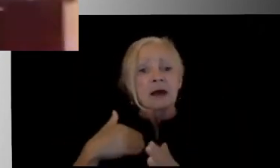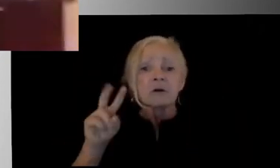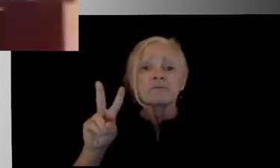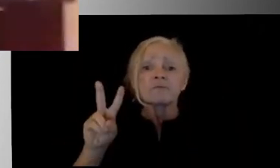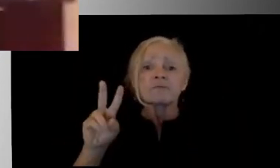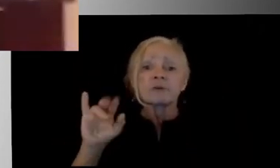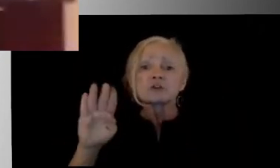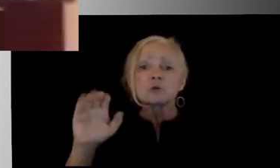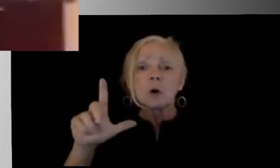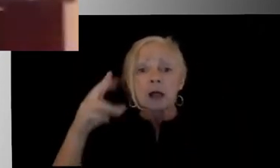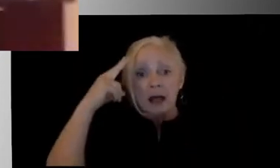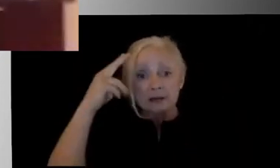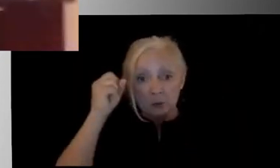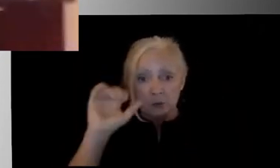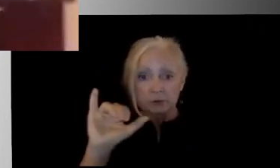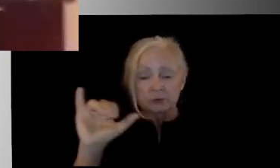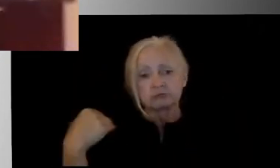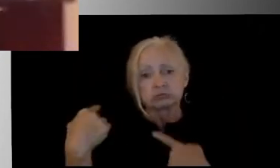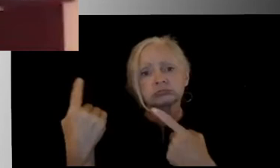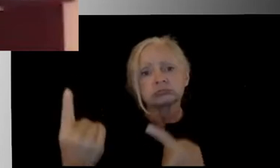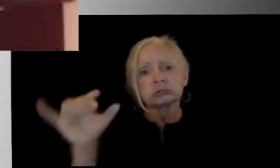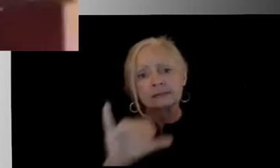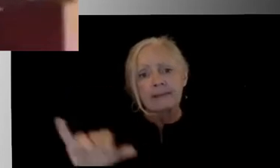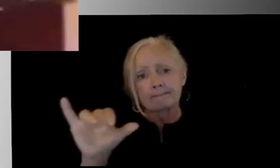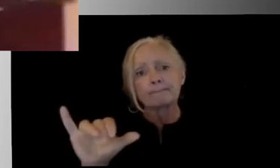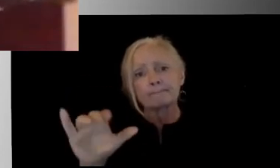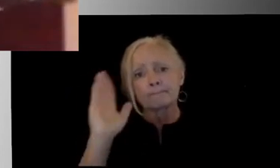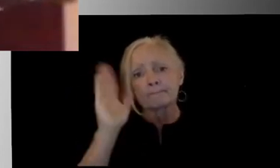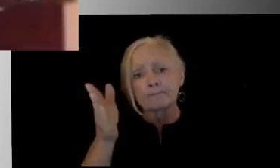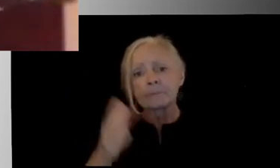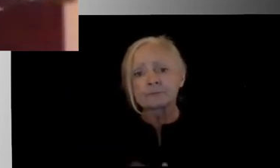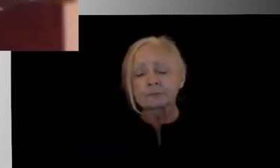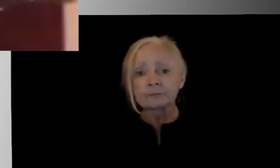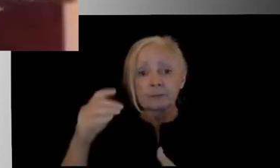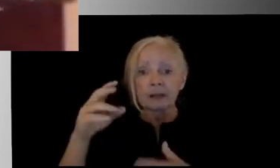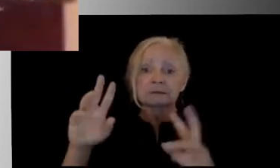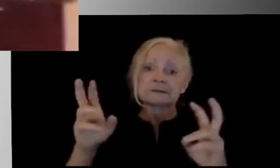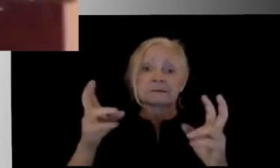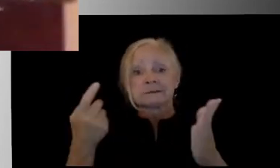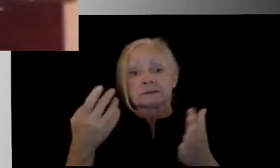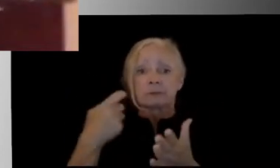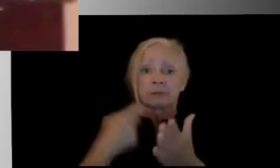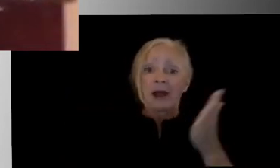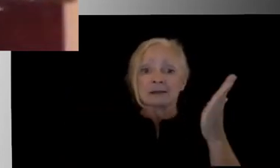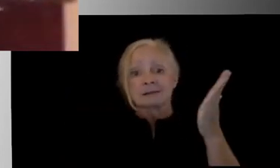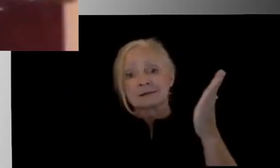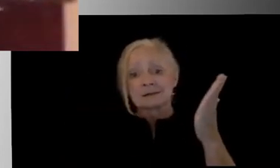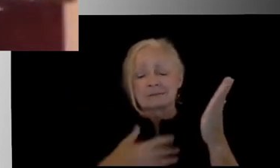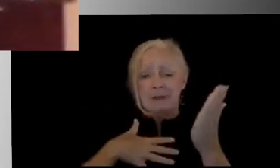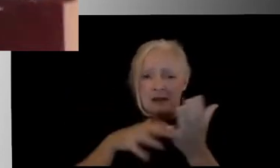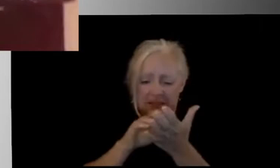so, and have for a long time, so we'll have the virtual high school option. The price tag right now, as my, in my rough